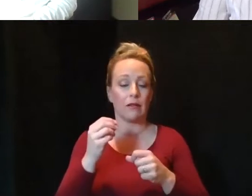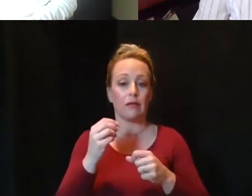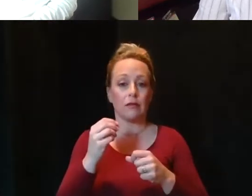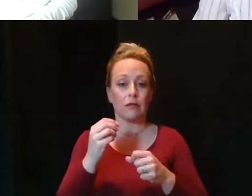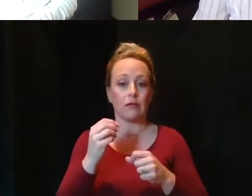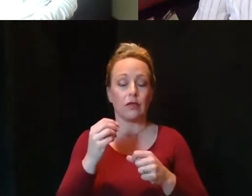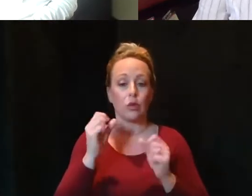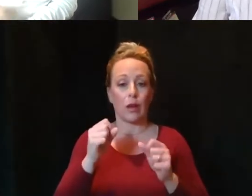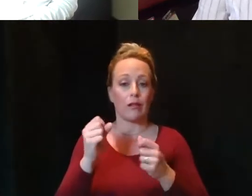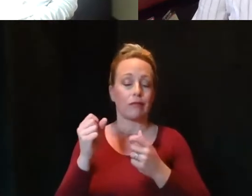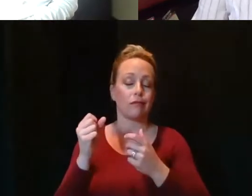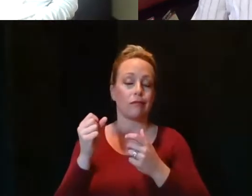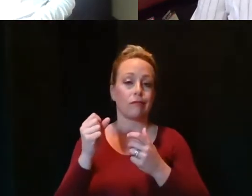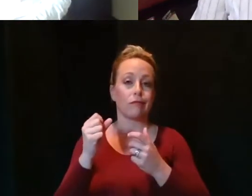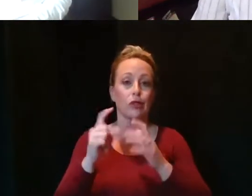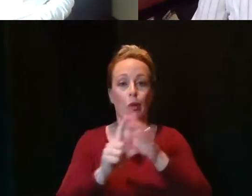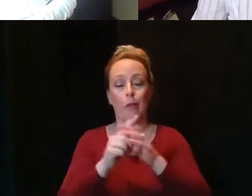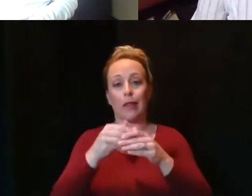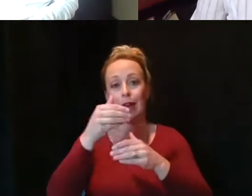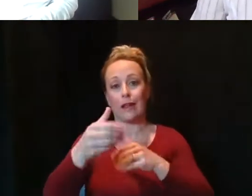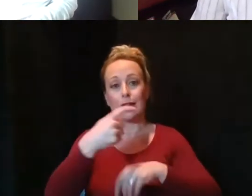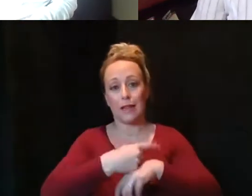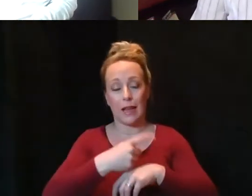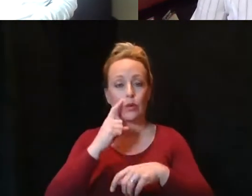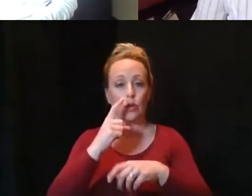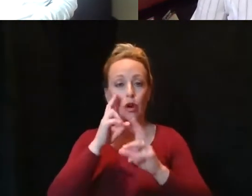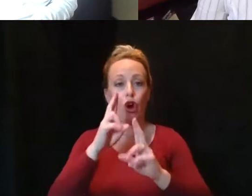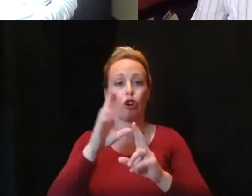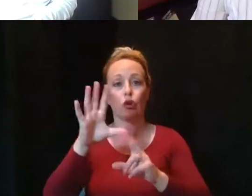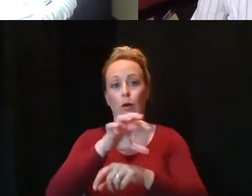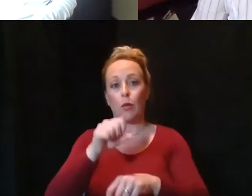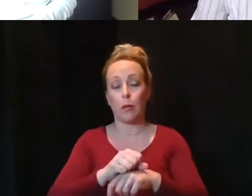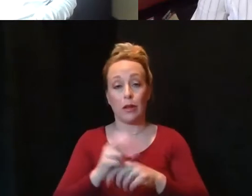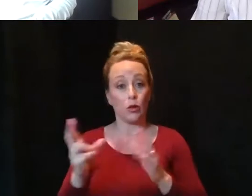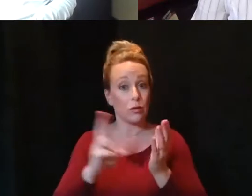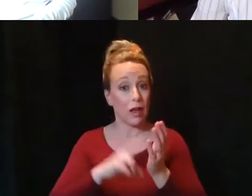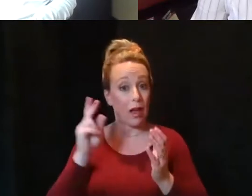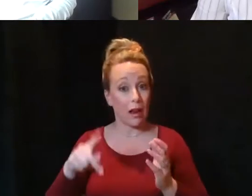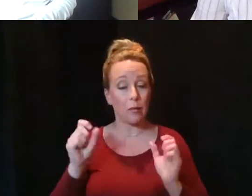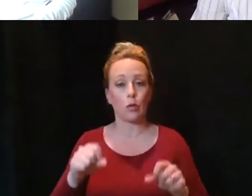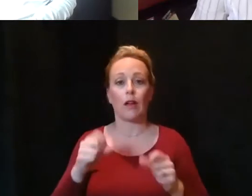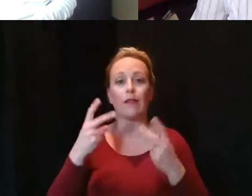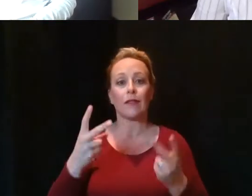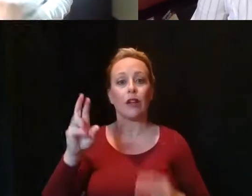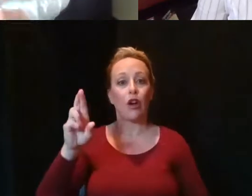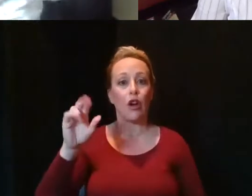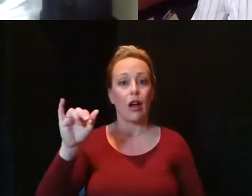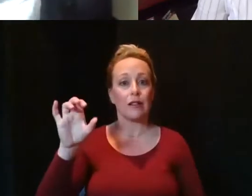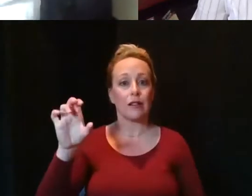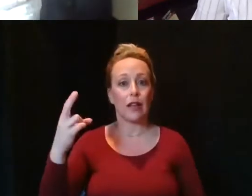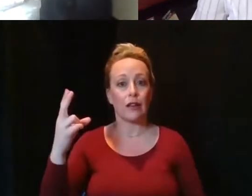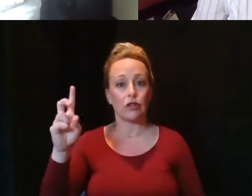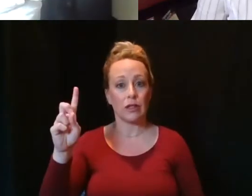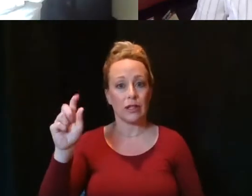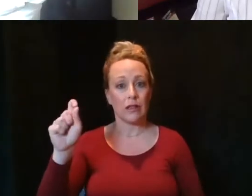appointment. To sign up for an appointment, you can visit RICHD.org